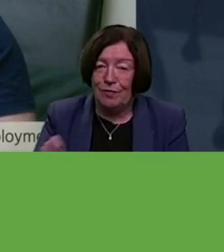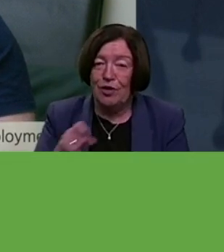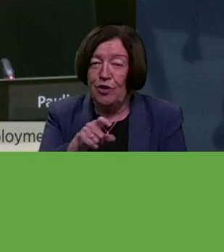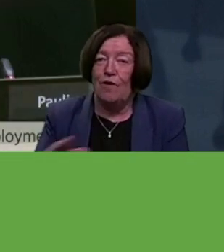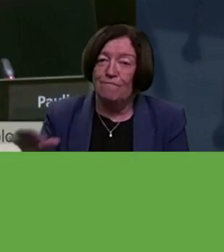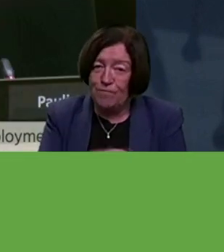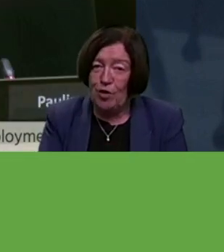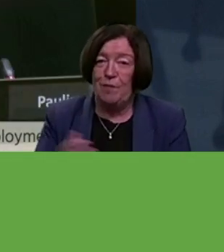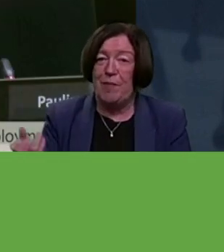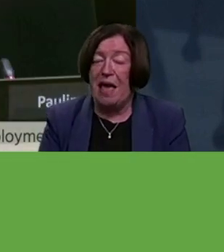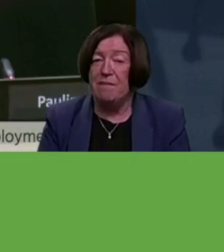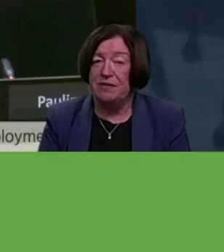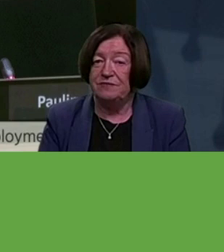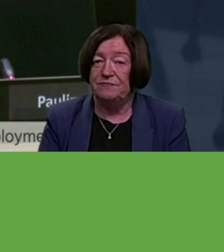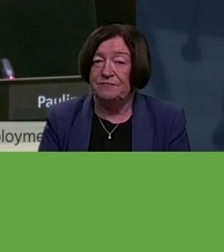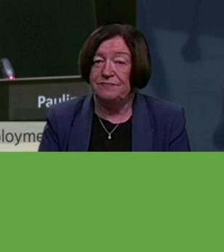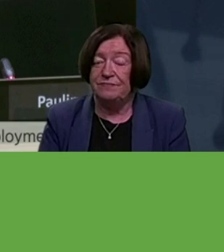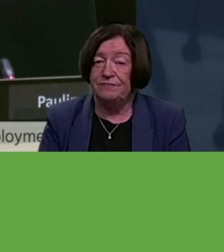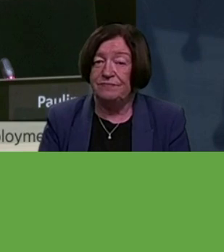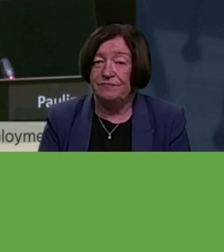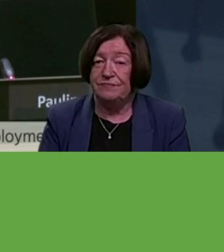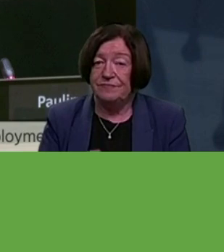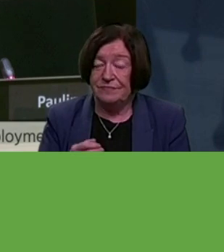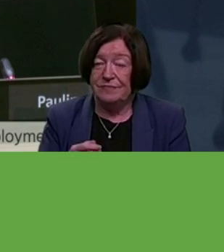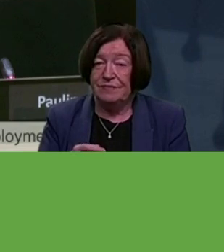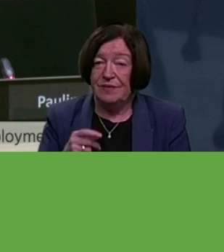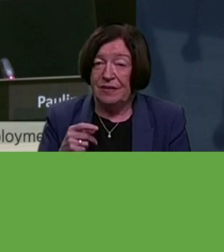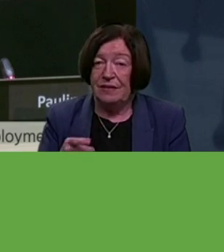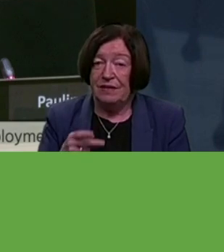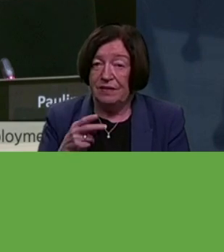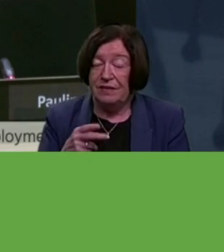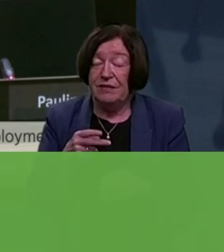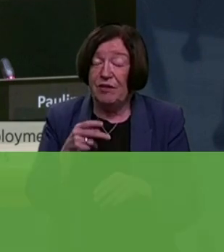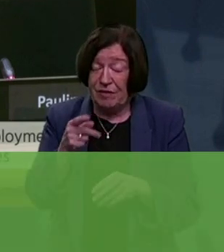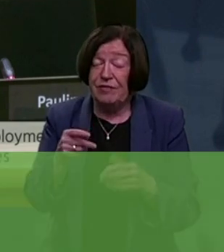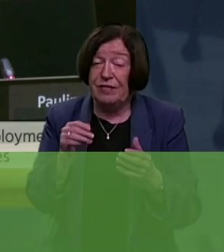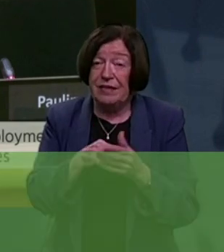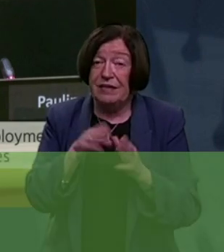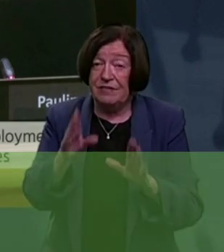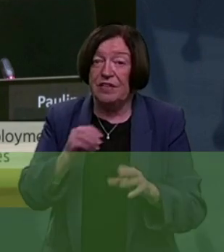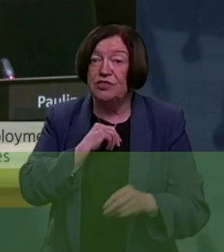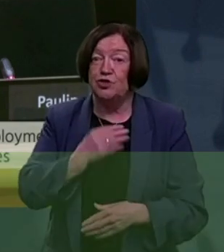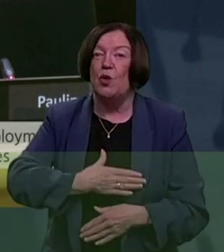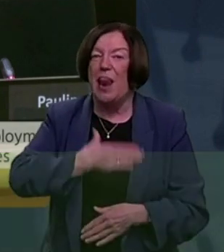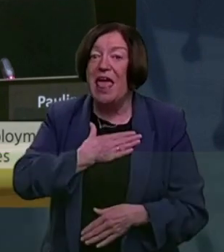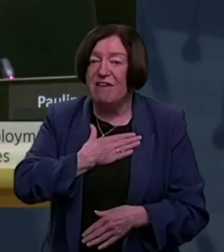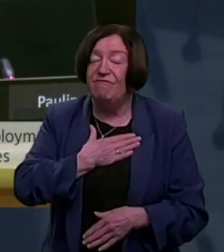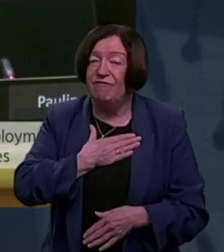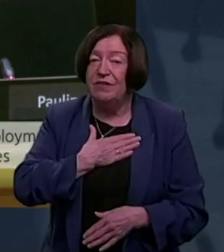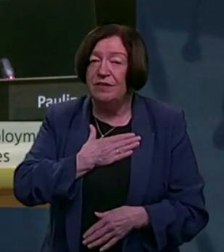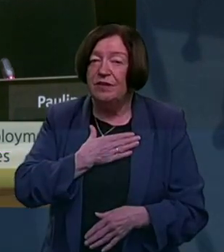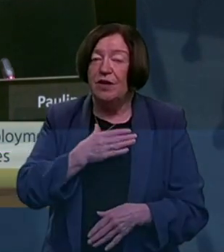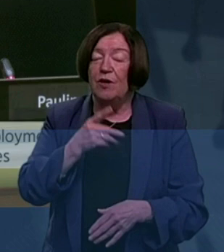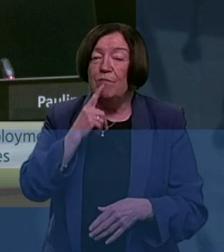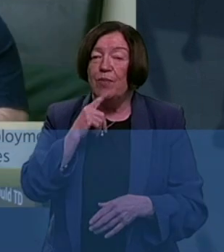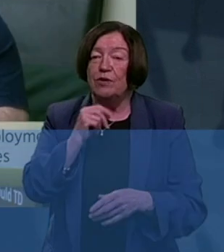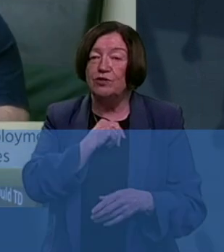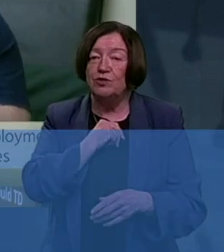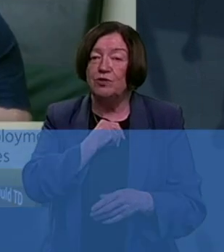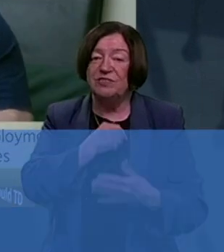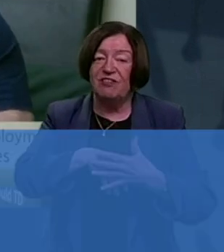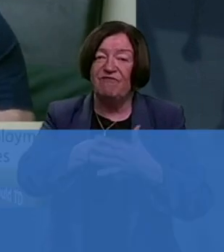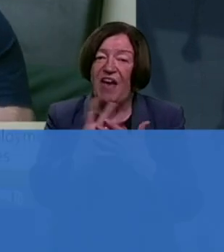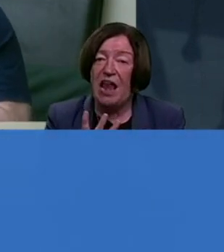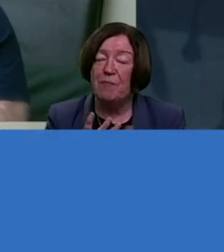full payment until you're really established, isn't it? To live. Yeah. But to develop